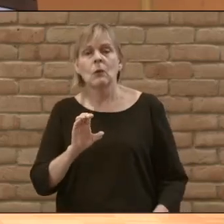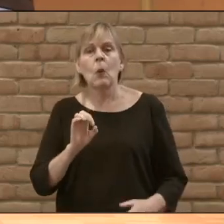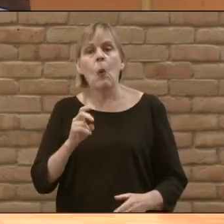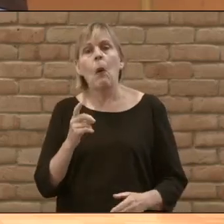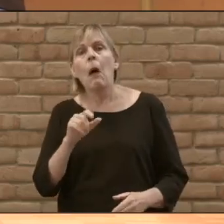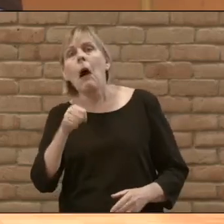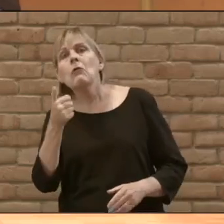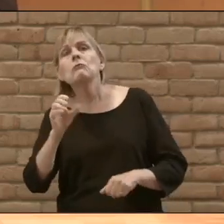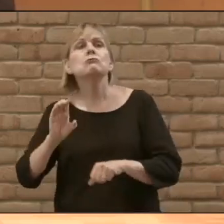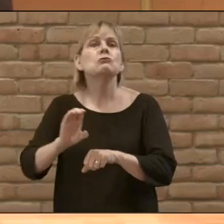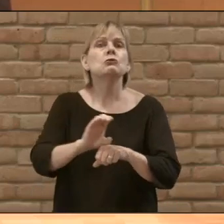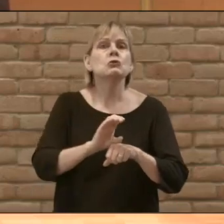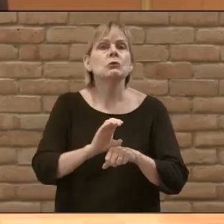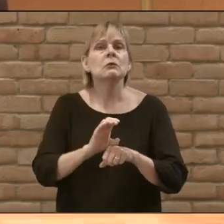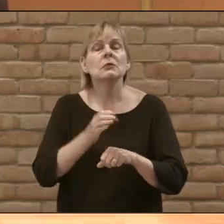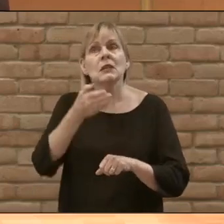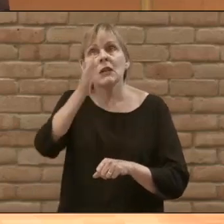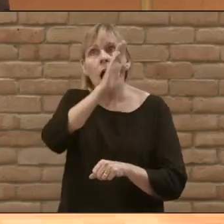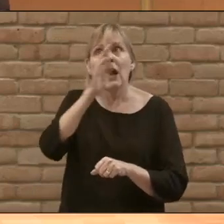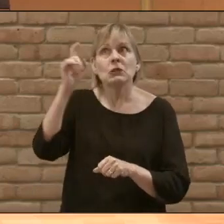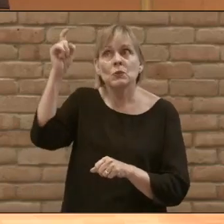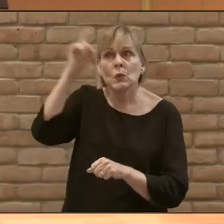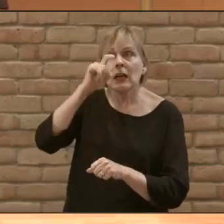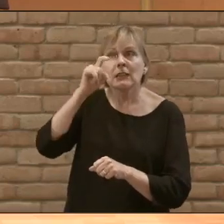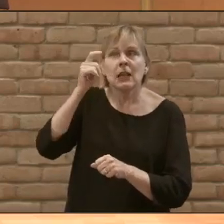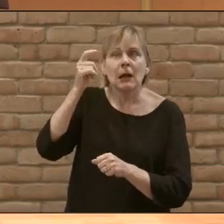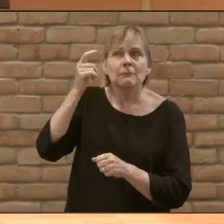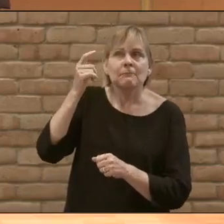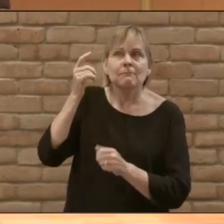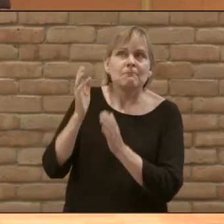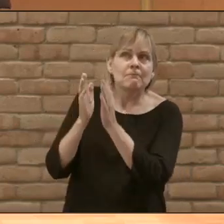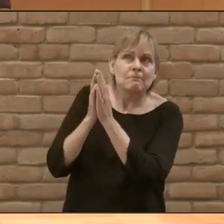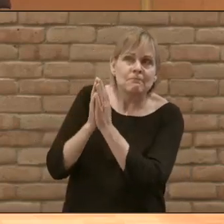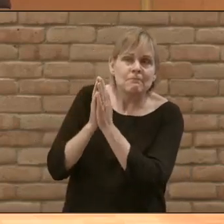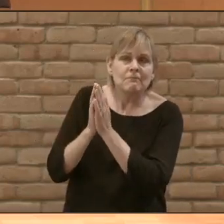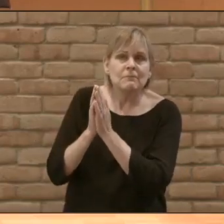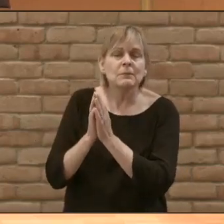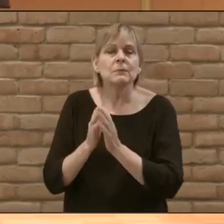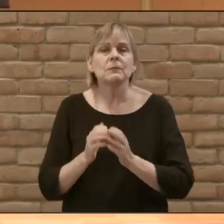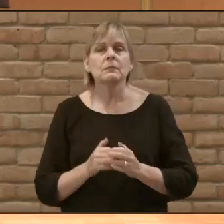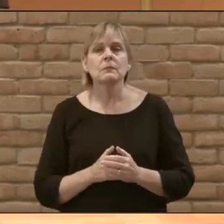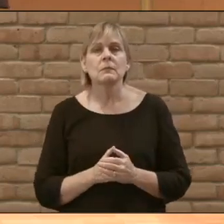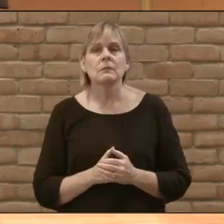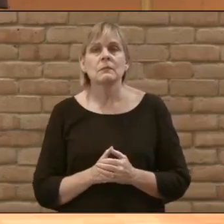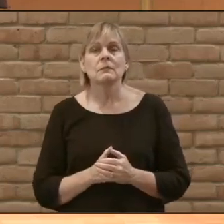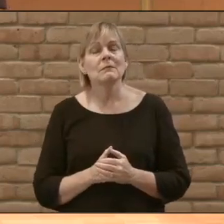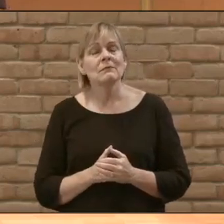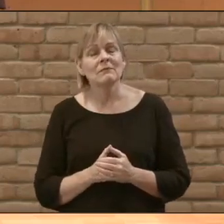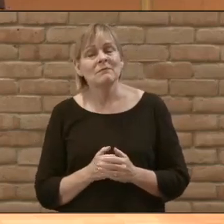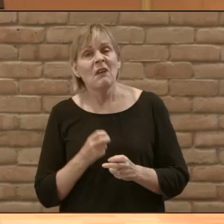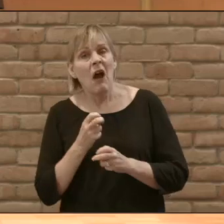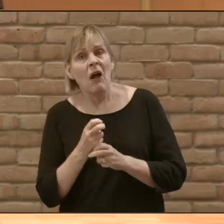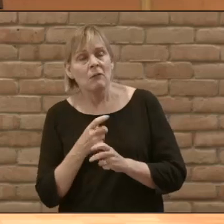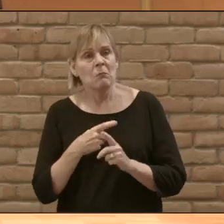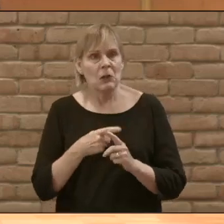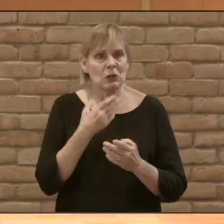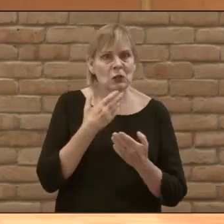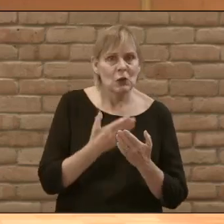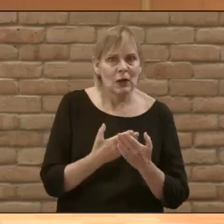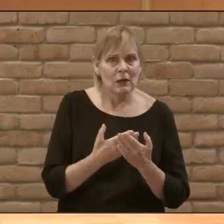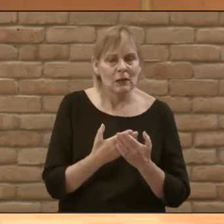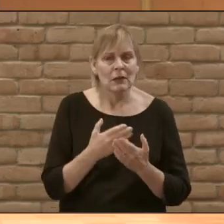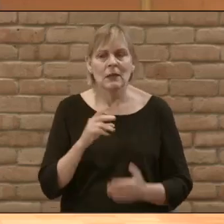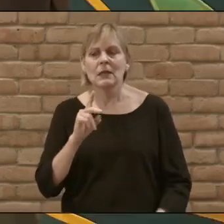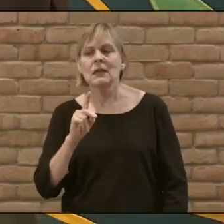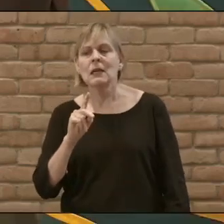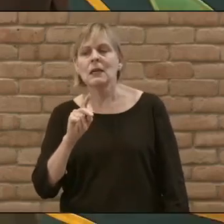elsewhere? We've been seeking God's wisdom and counsel. And so it's hard and good to say that